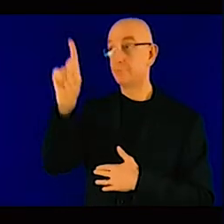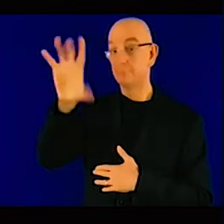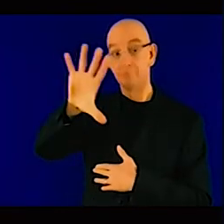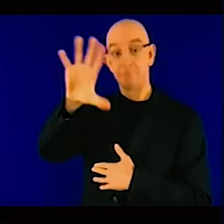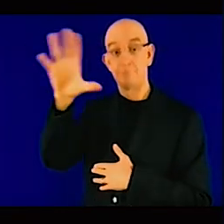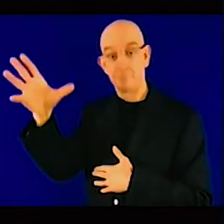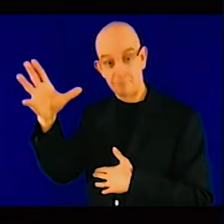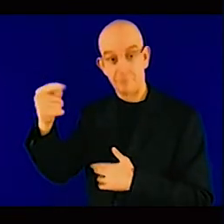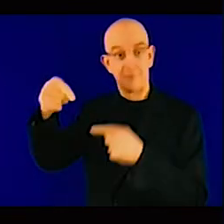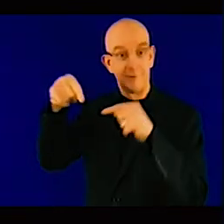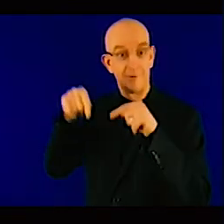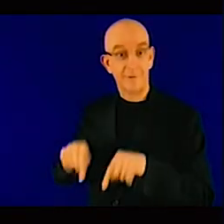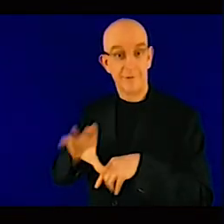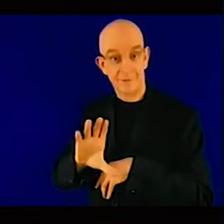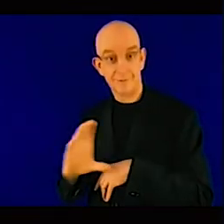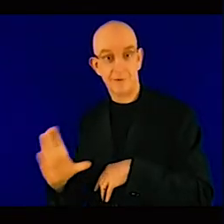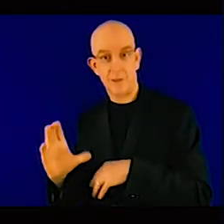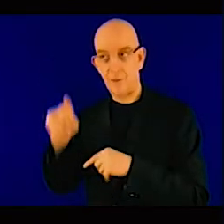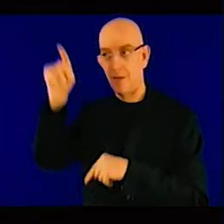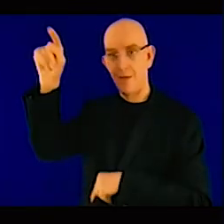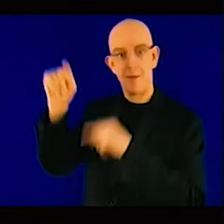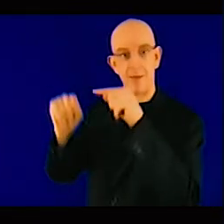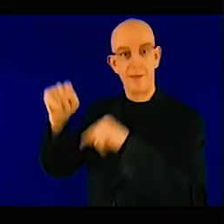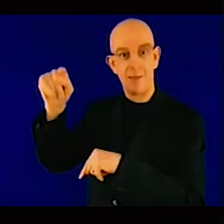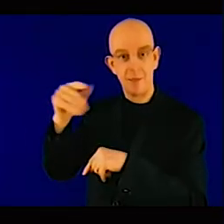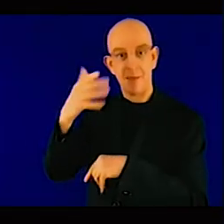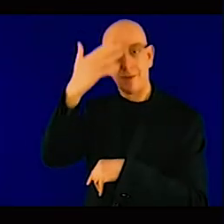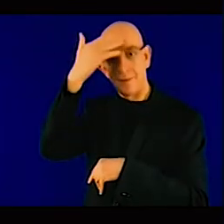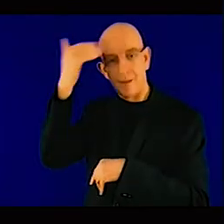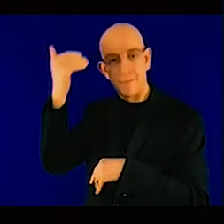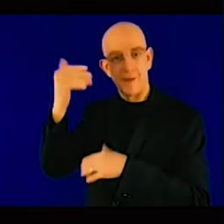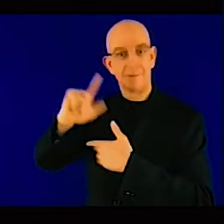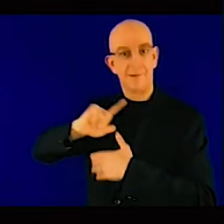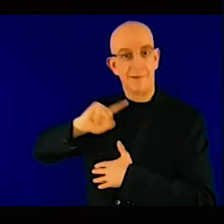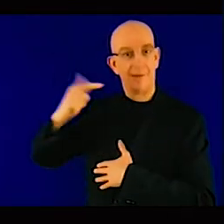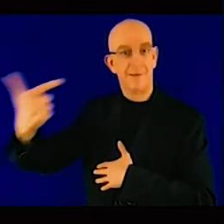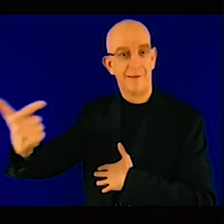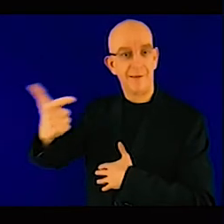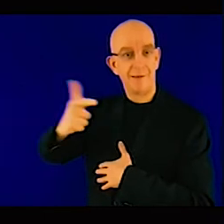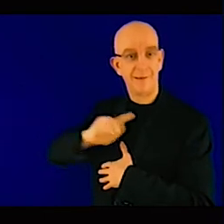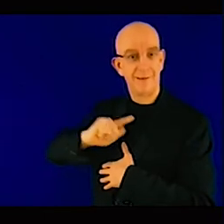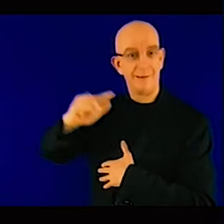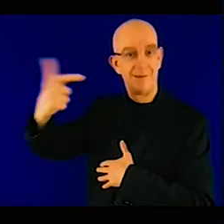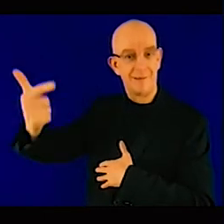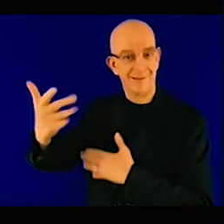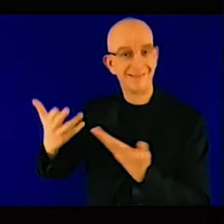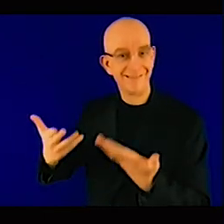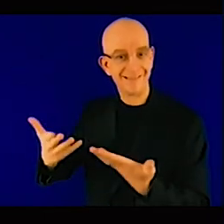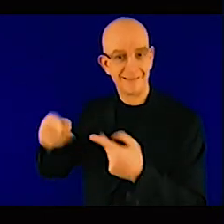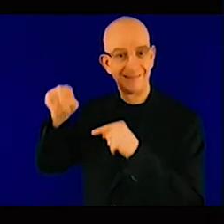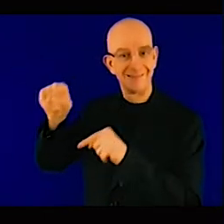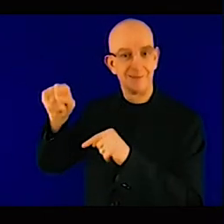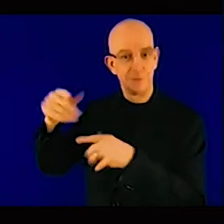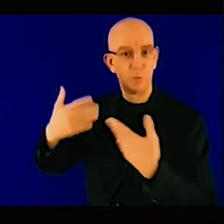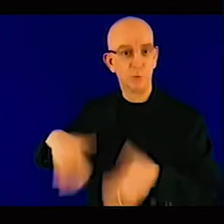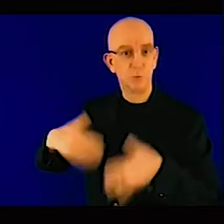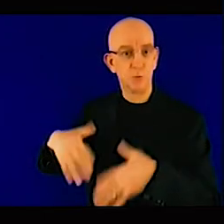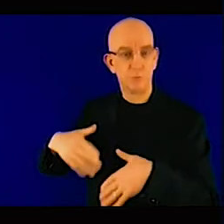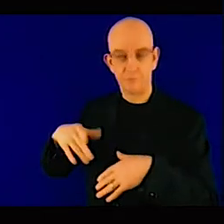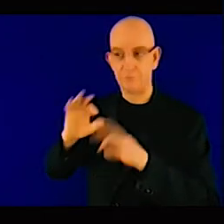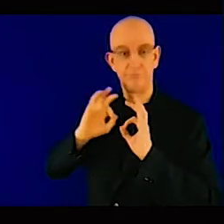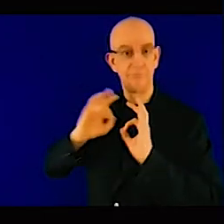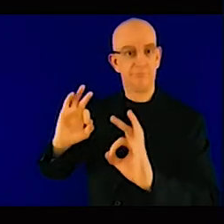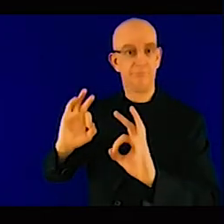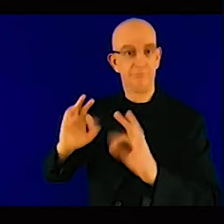is a great opportunity for Africa to push forward its climate change